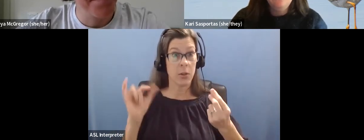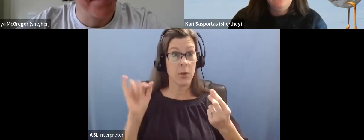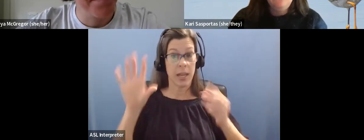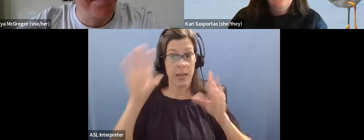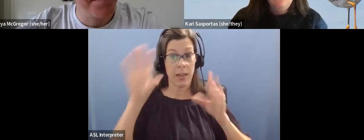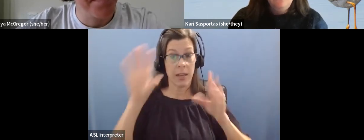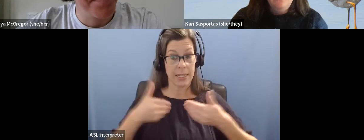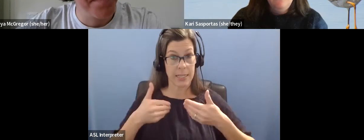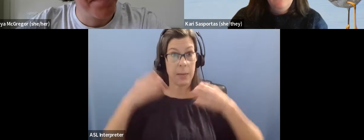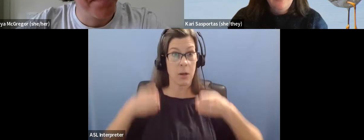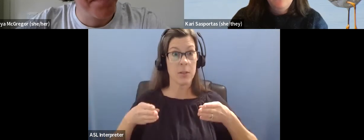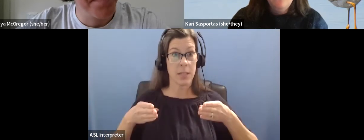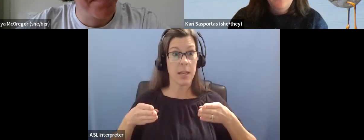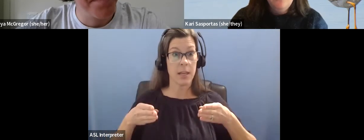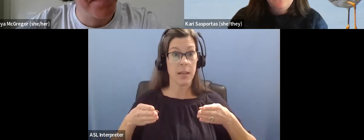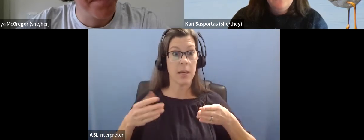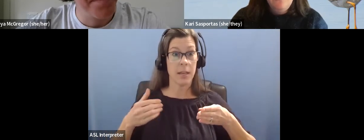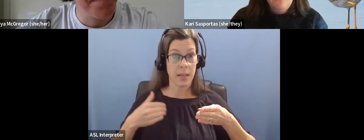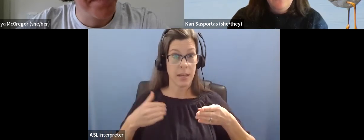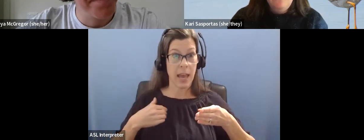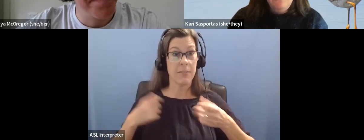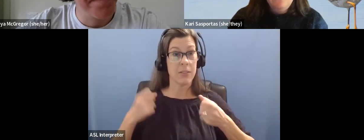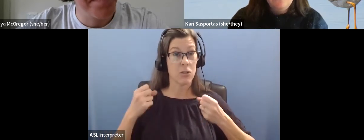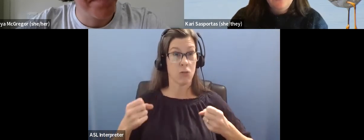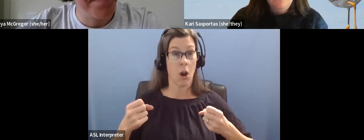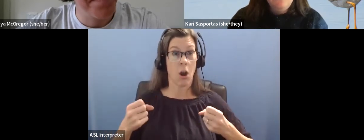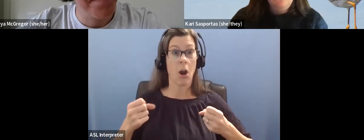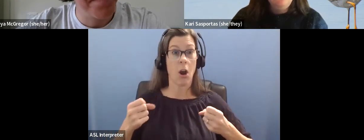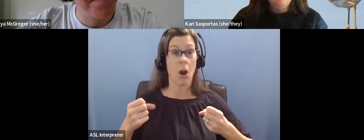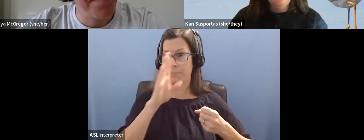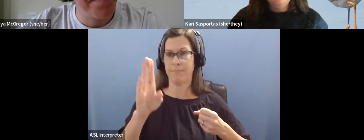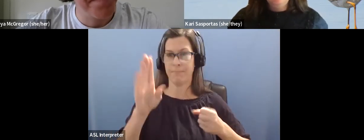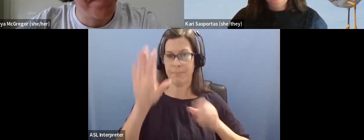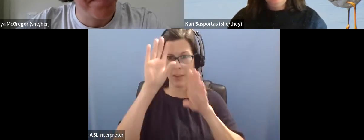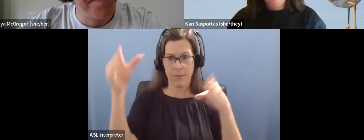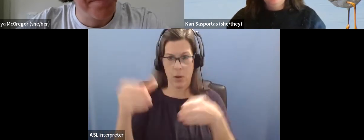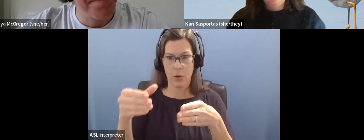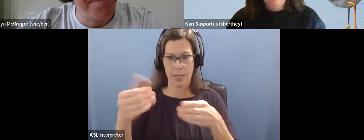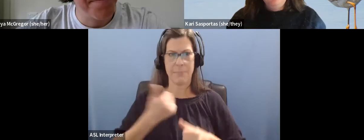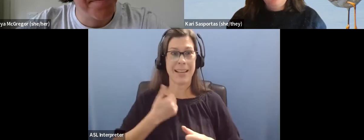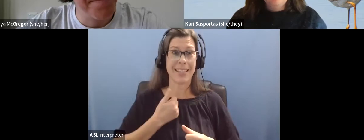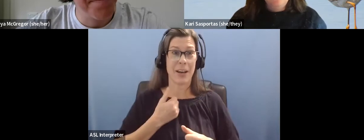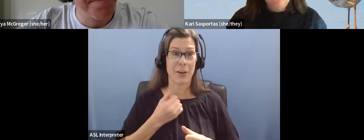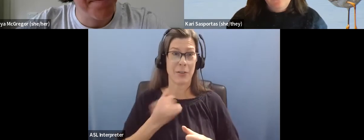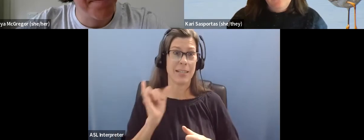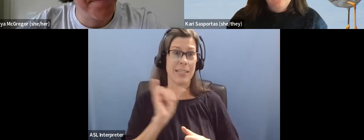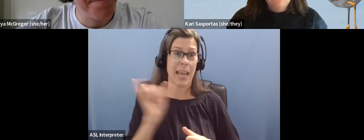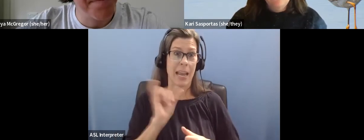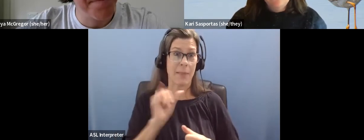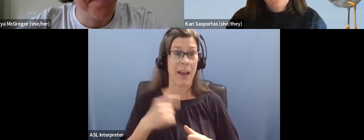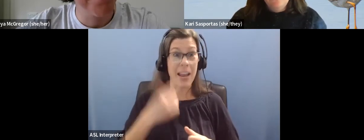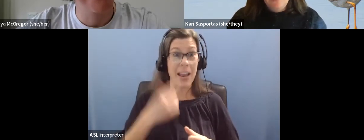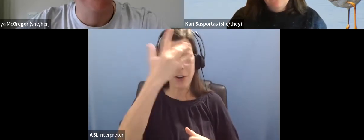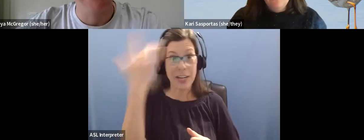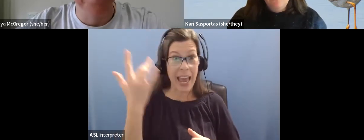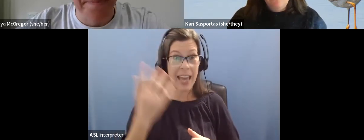a really, um, hyper focus and, and sometimes, and I'm guilty of this too, where I forget to eat or I